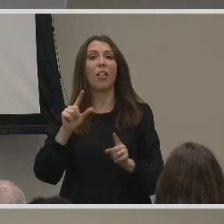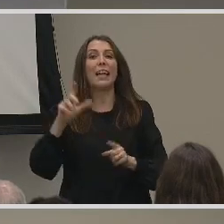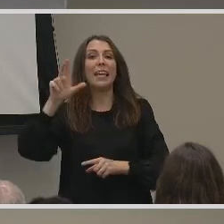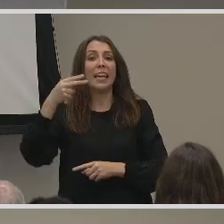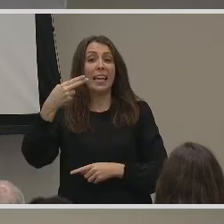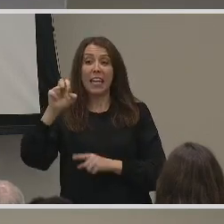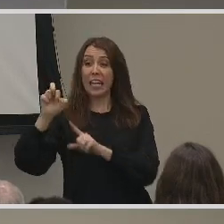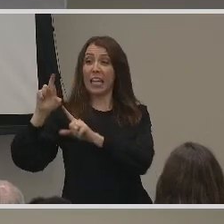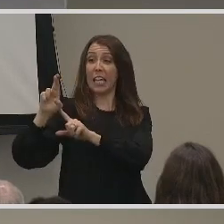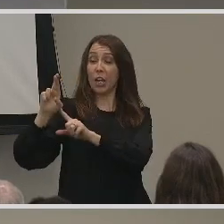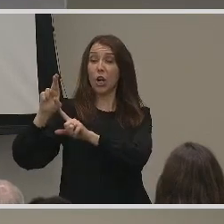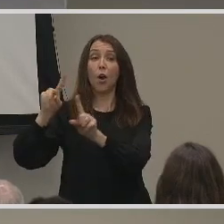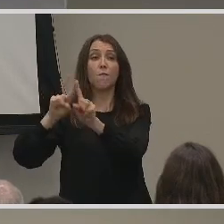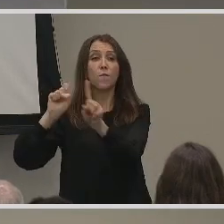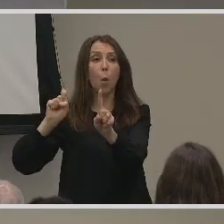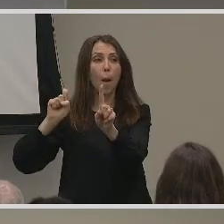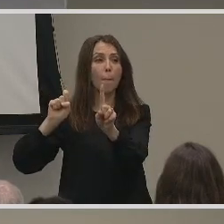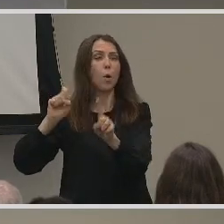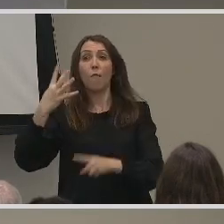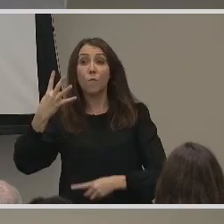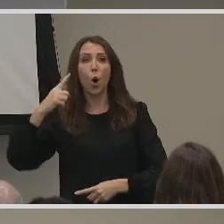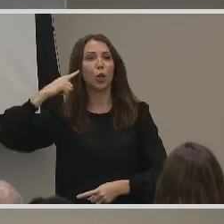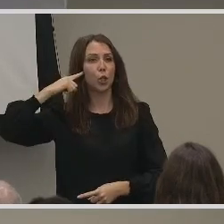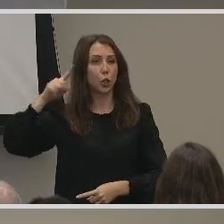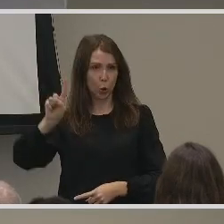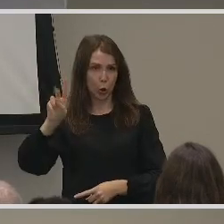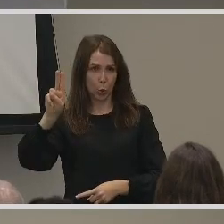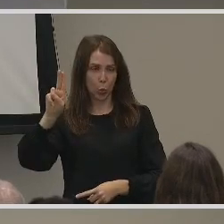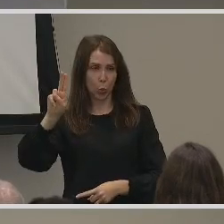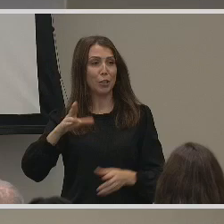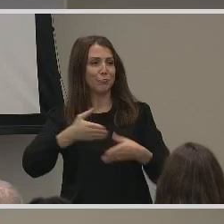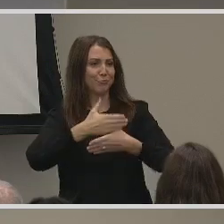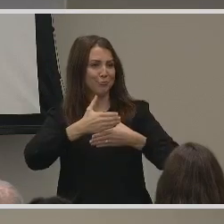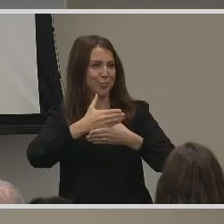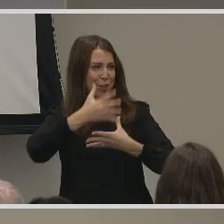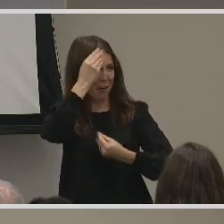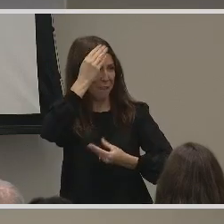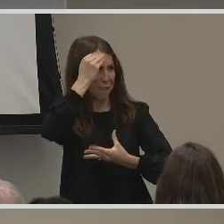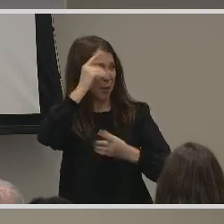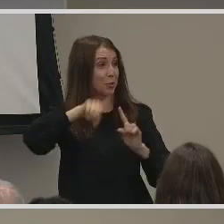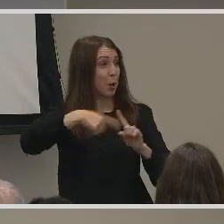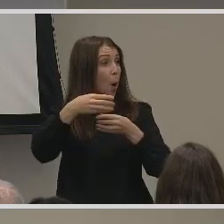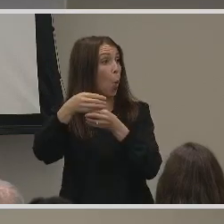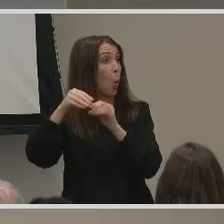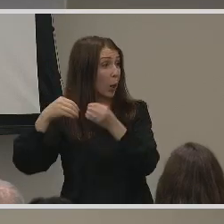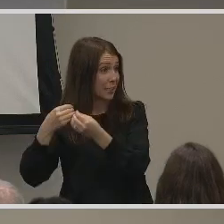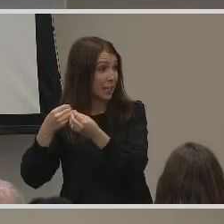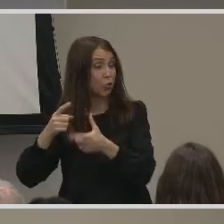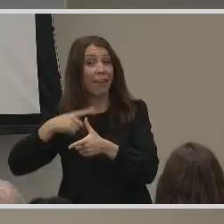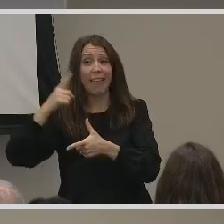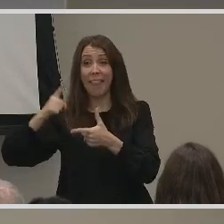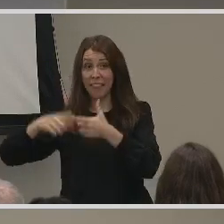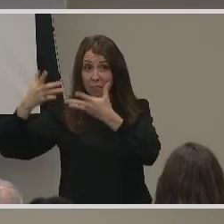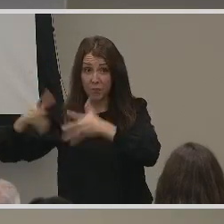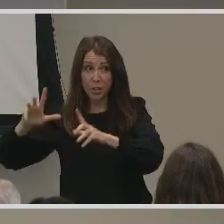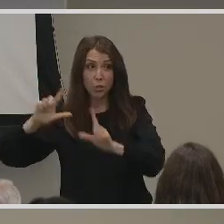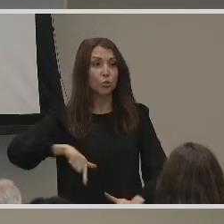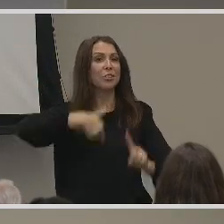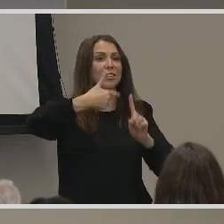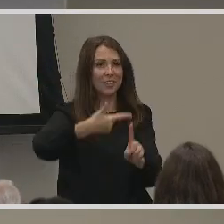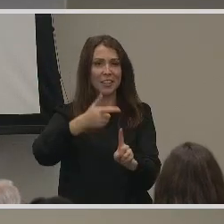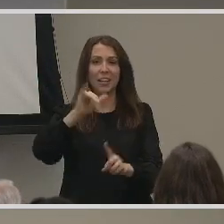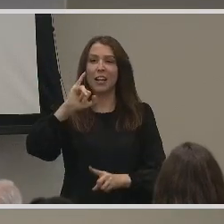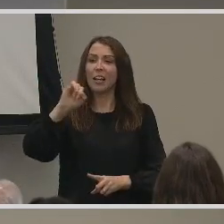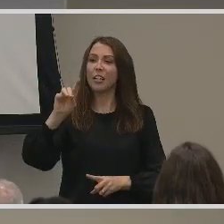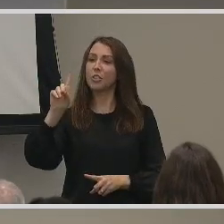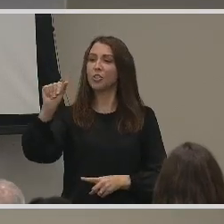You, who will share information about the organization. And then after Sophia, we will hear from Jada Oliver